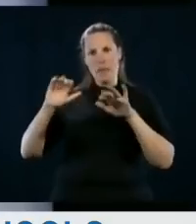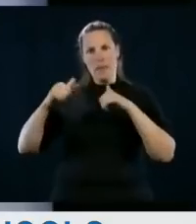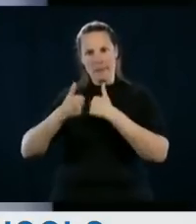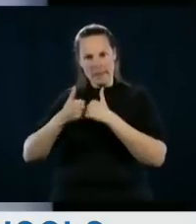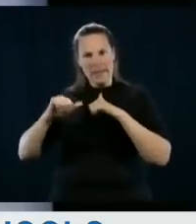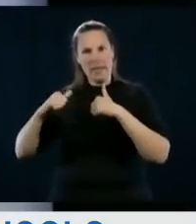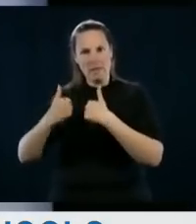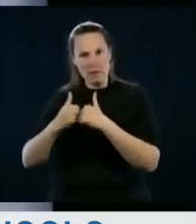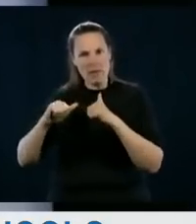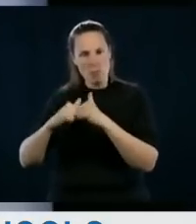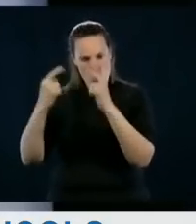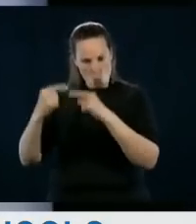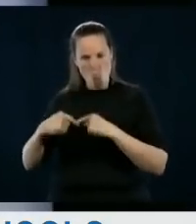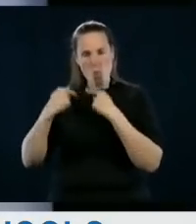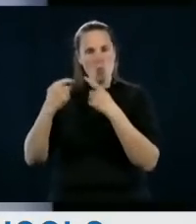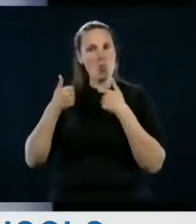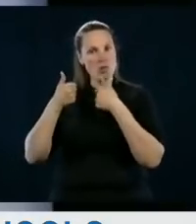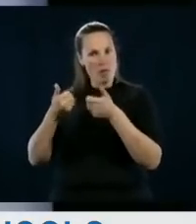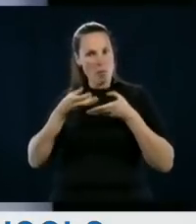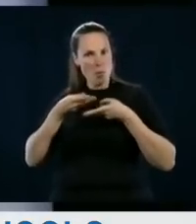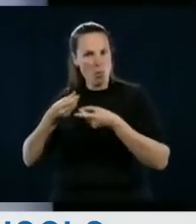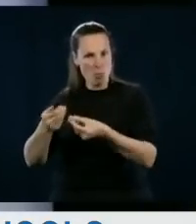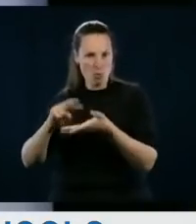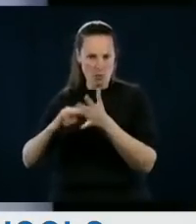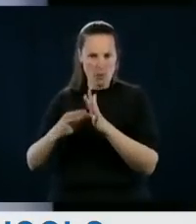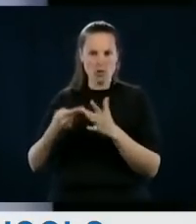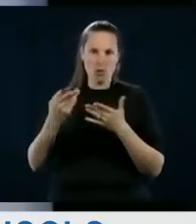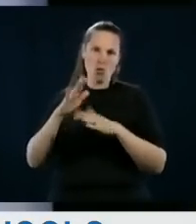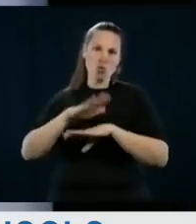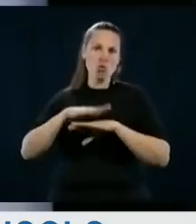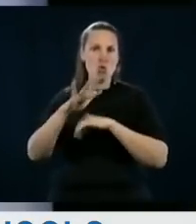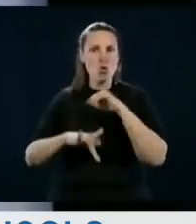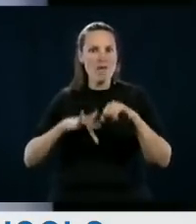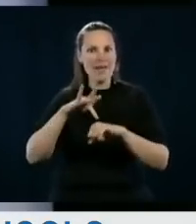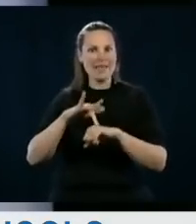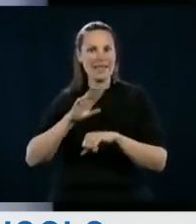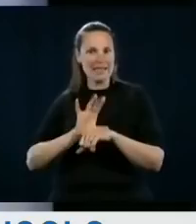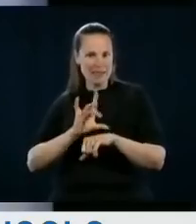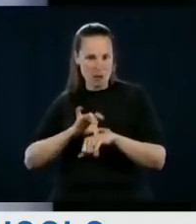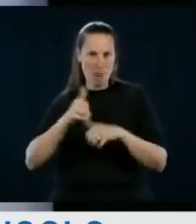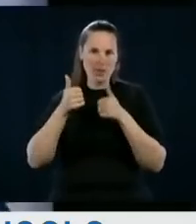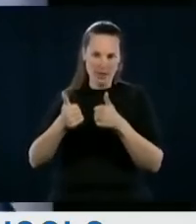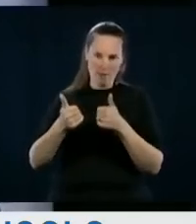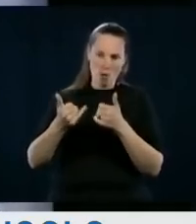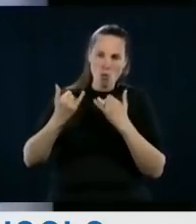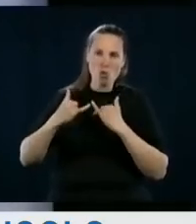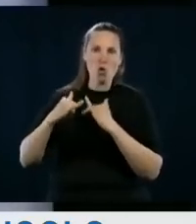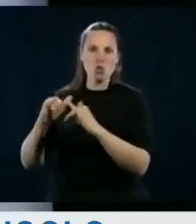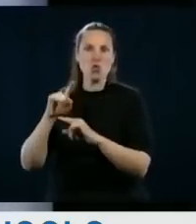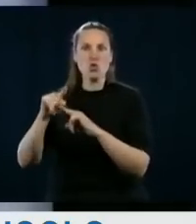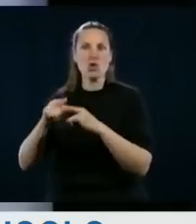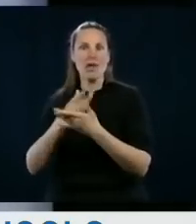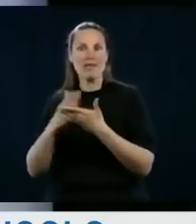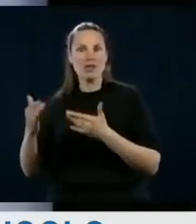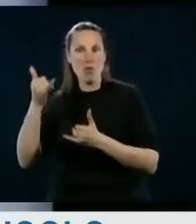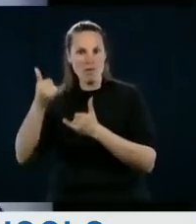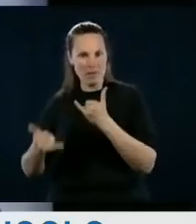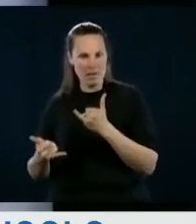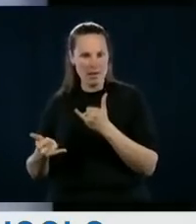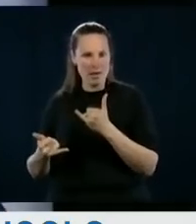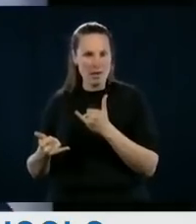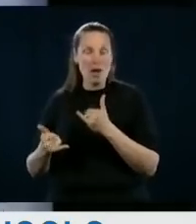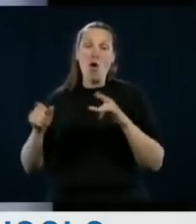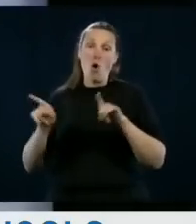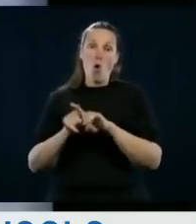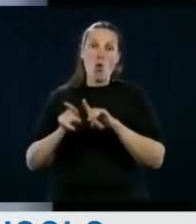few weeks, there were many challenges, but they were addressed, and it's going pretty well, and it will continue